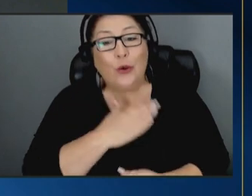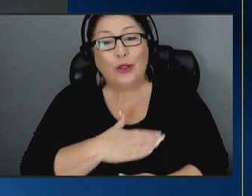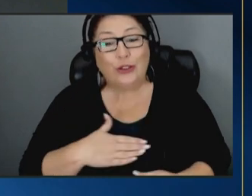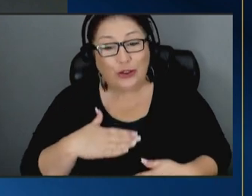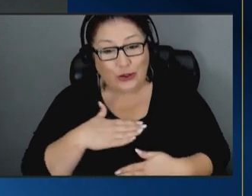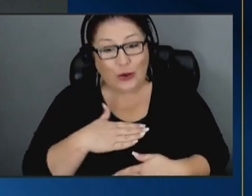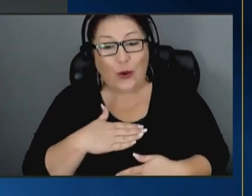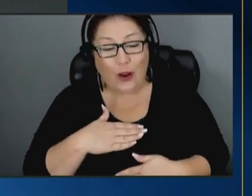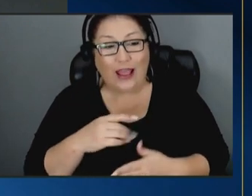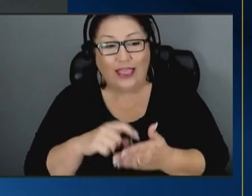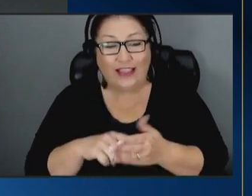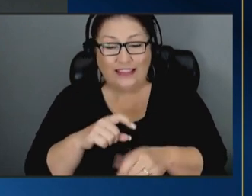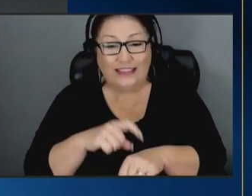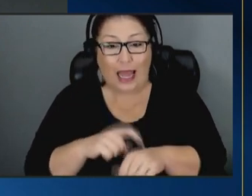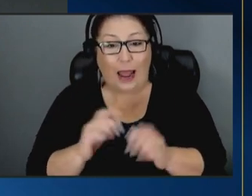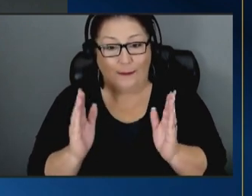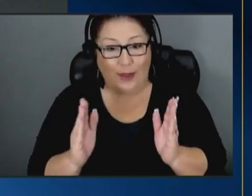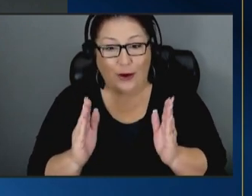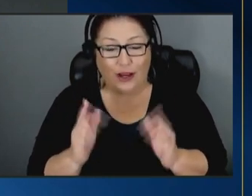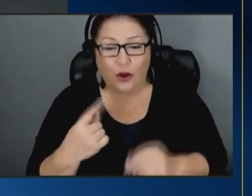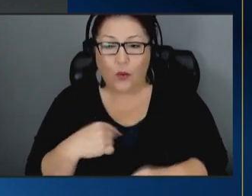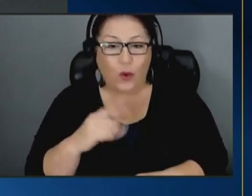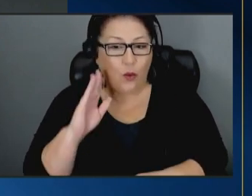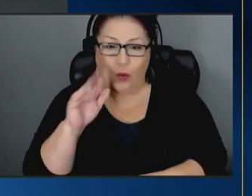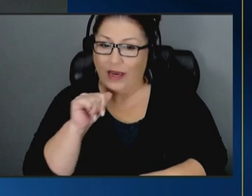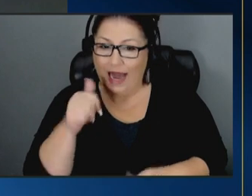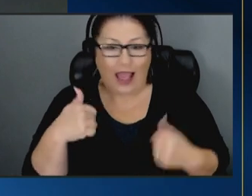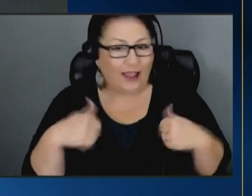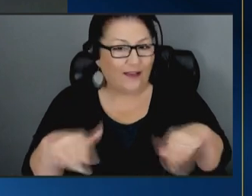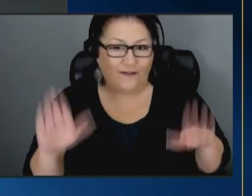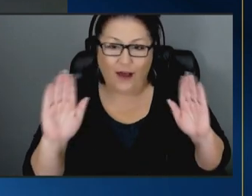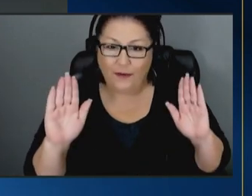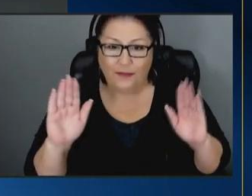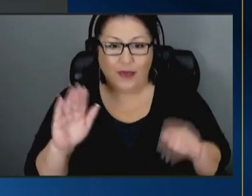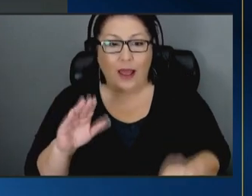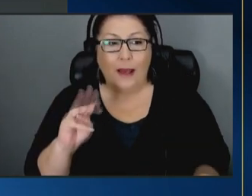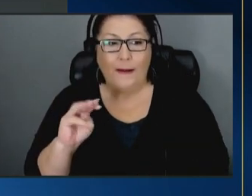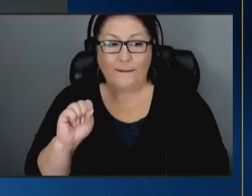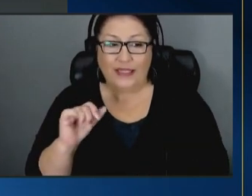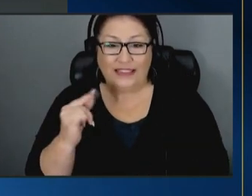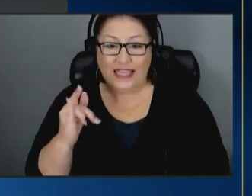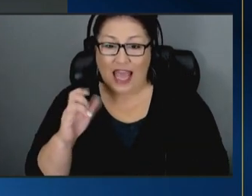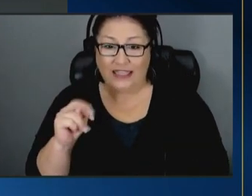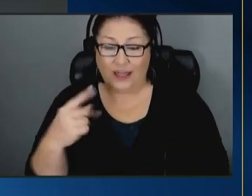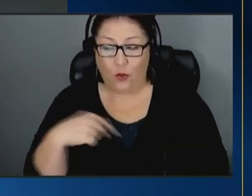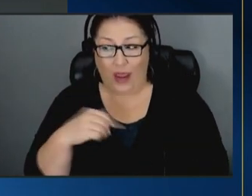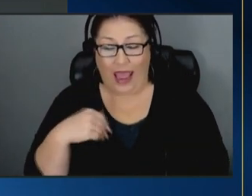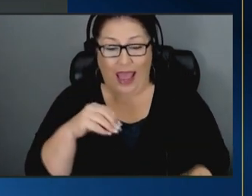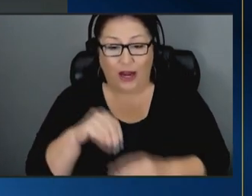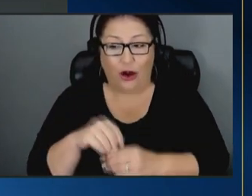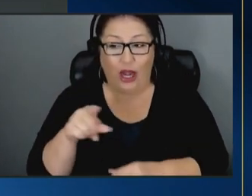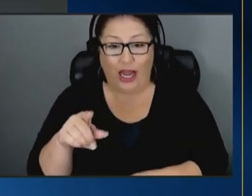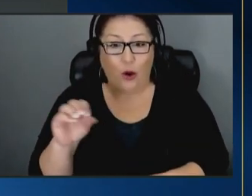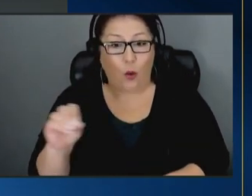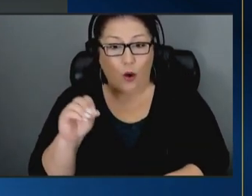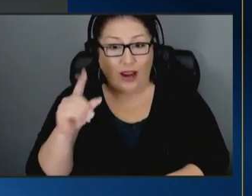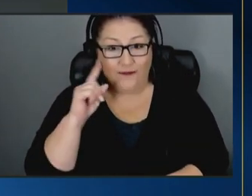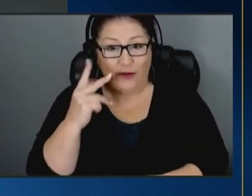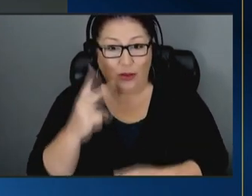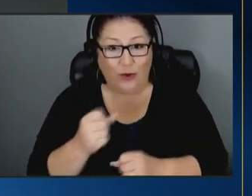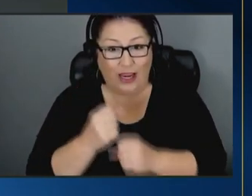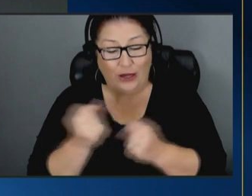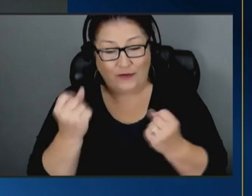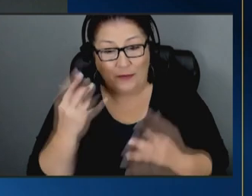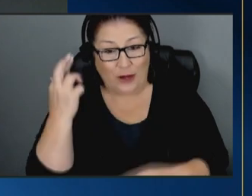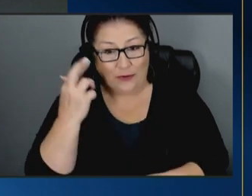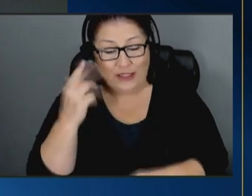kind of period um we wouldn't have given up ms gaston because we had her in oregon for three years for very many reasons but the